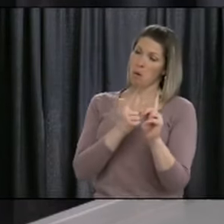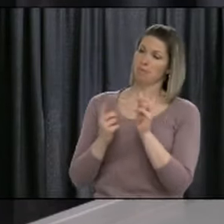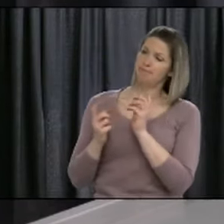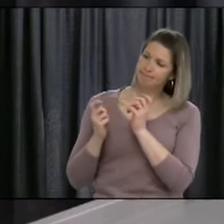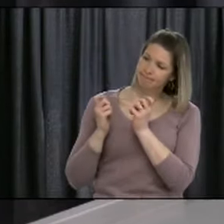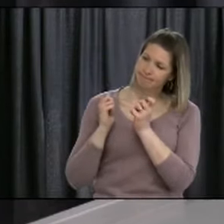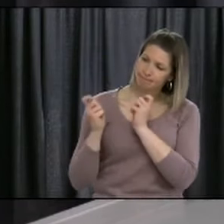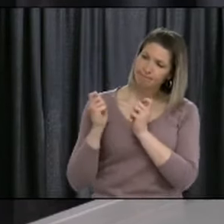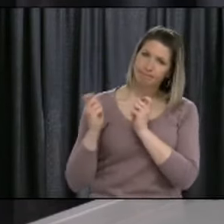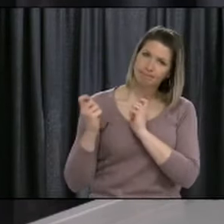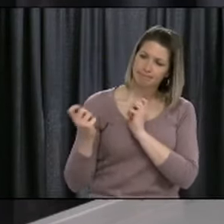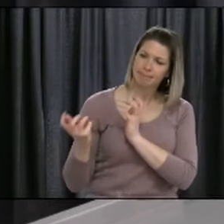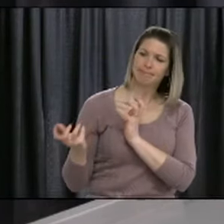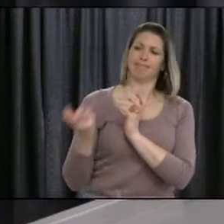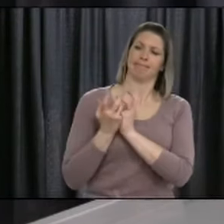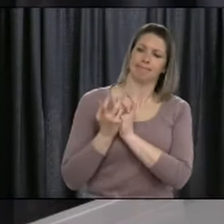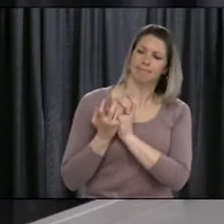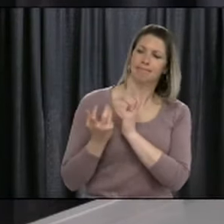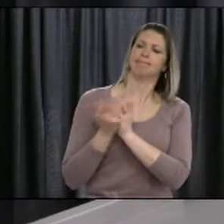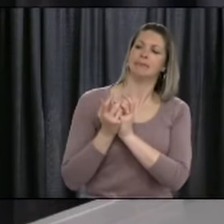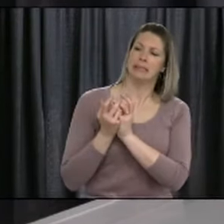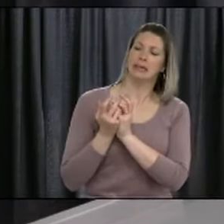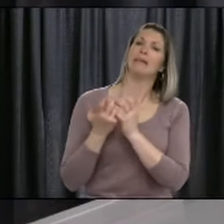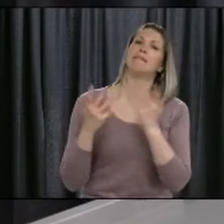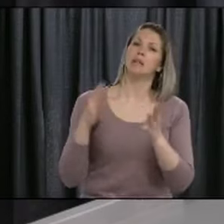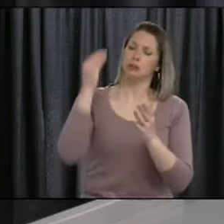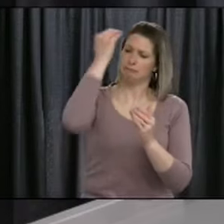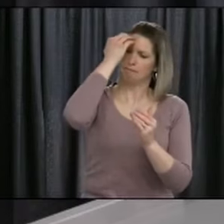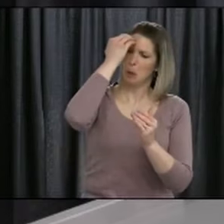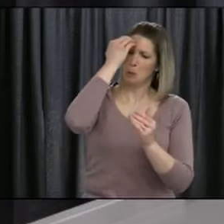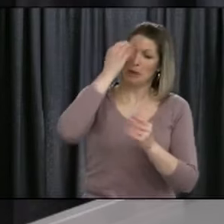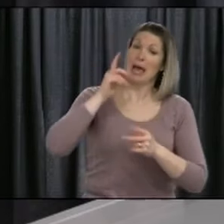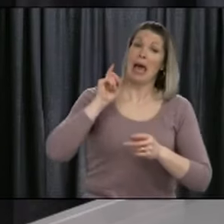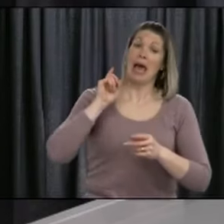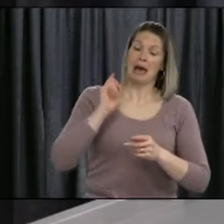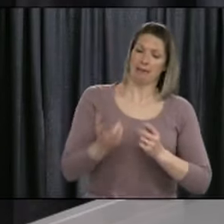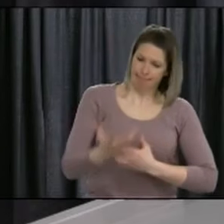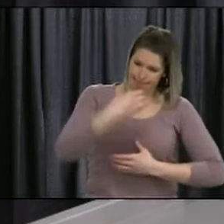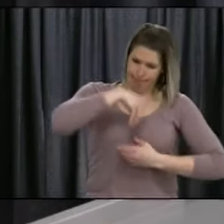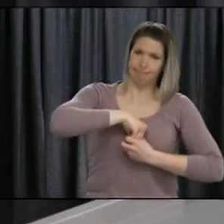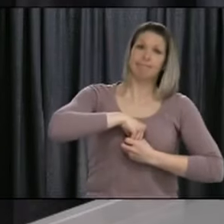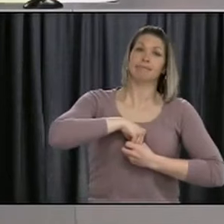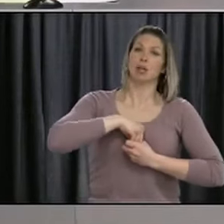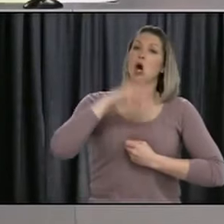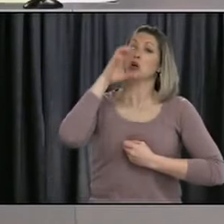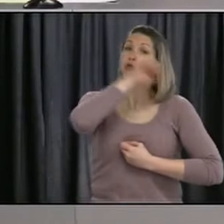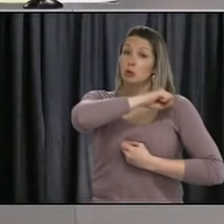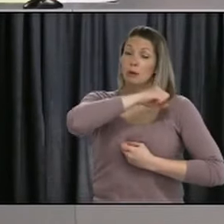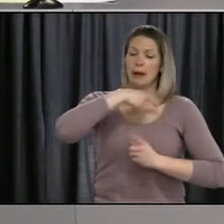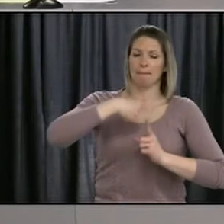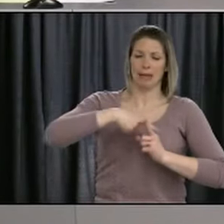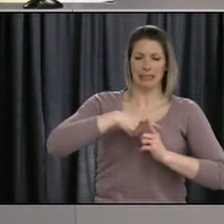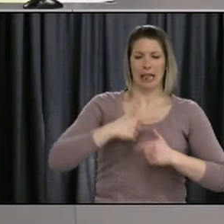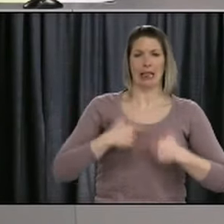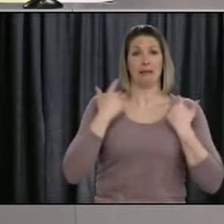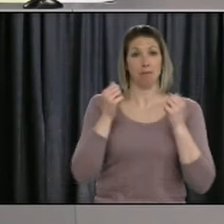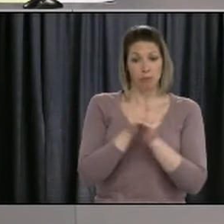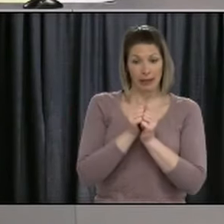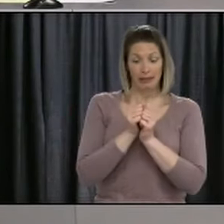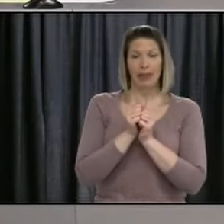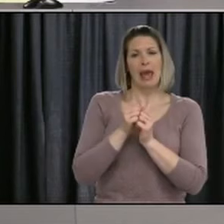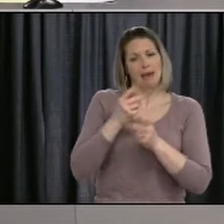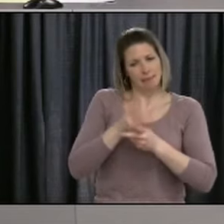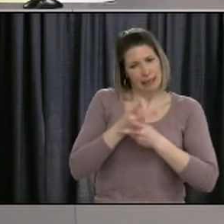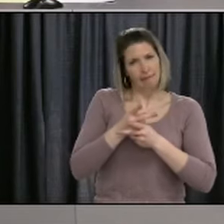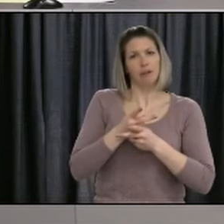and getting used to the fact we have to be careful and do things differently. Thank you. Operator, ask that